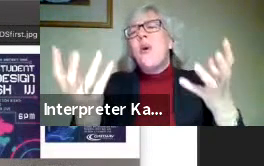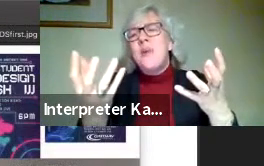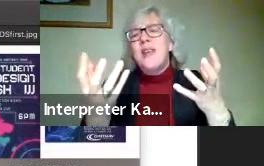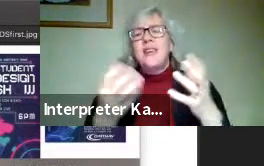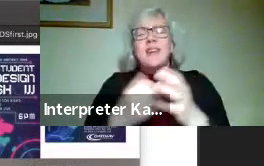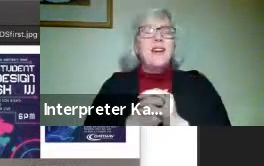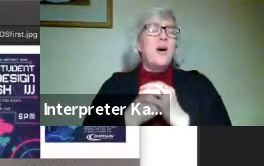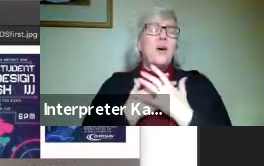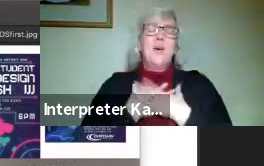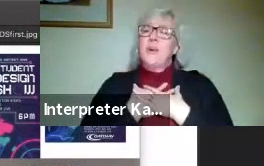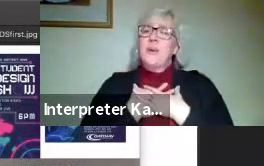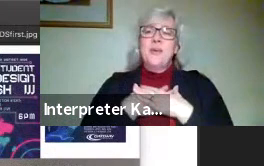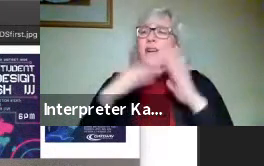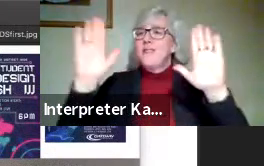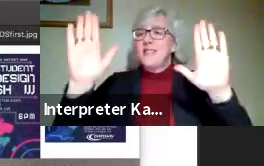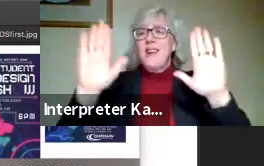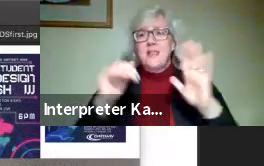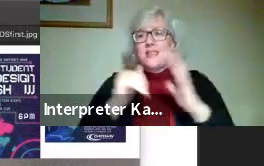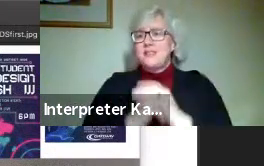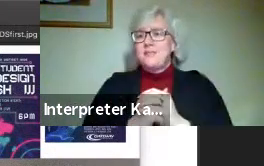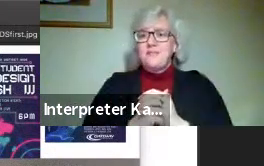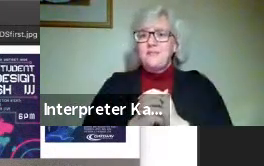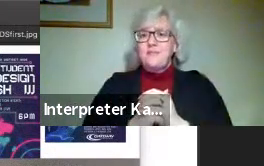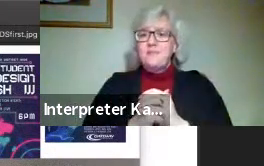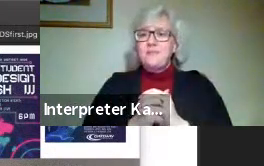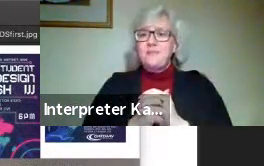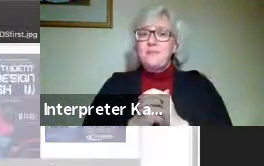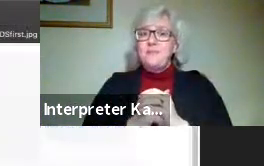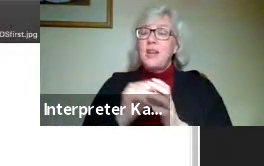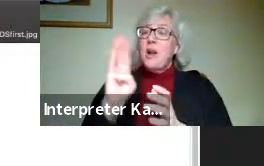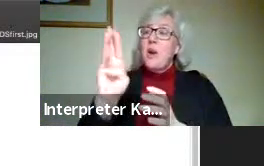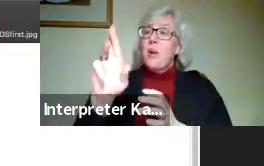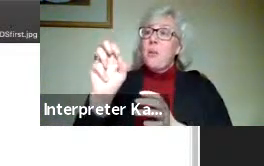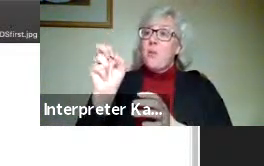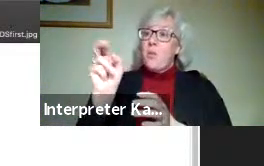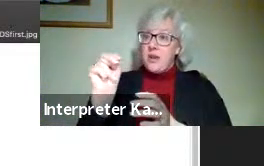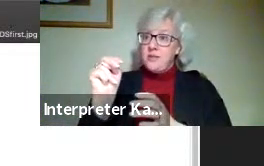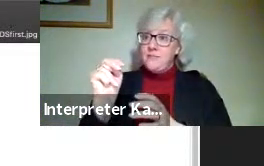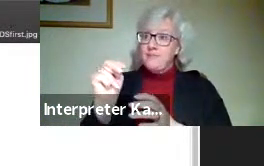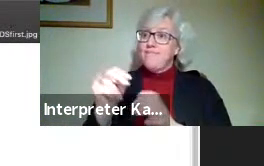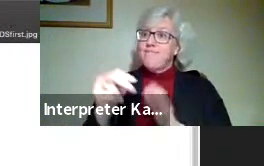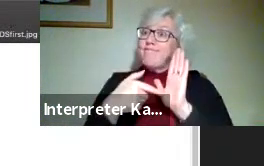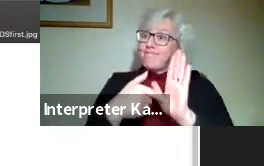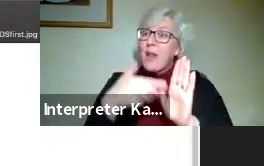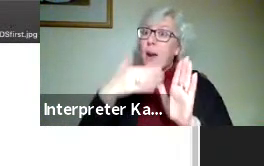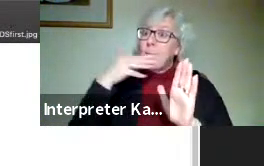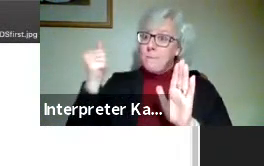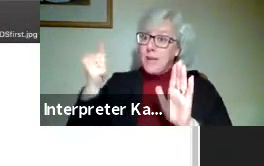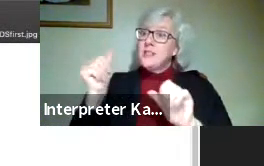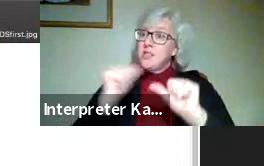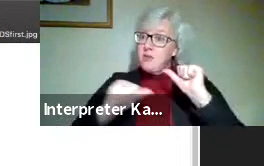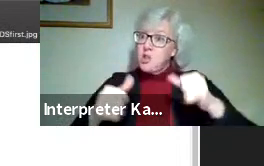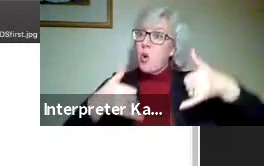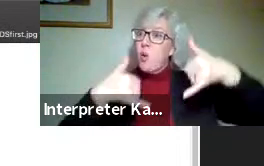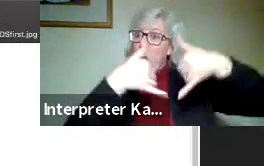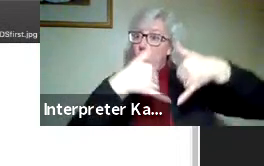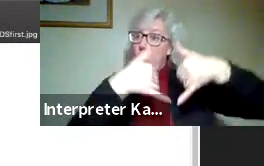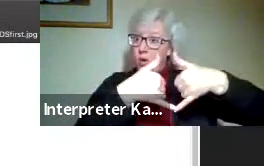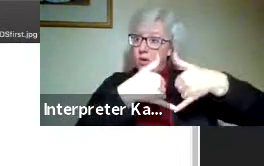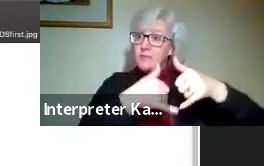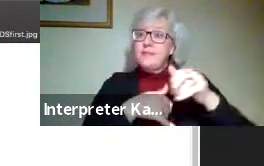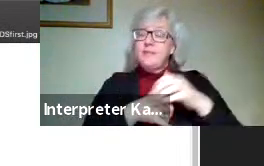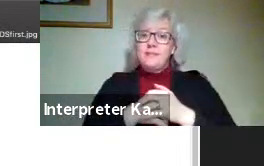just phenomenal. So, Brayden's going to receive a Best of Show Acrylic Award for this success.